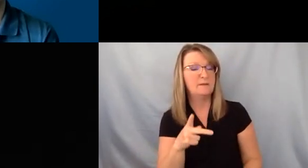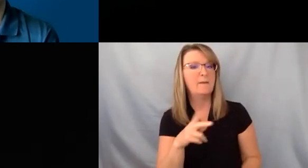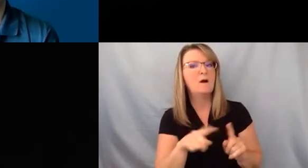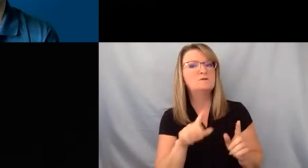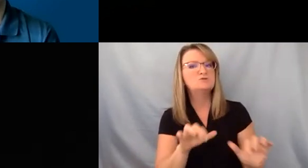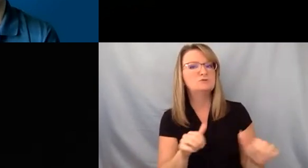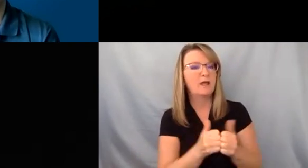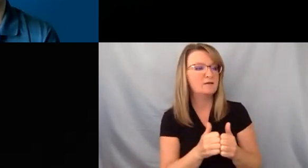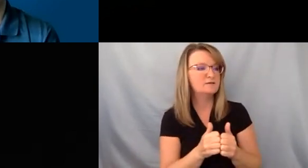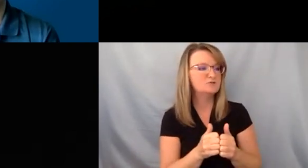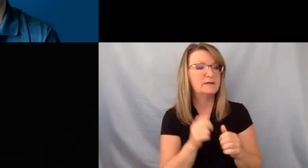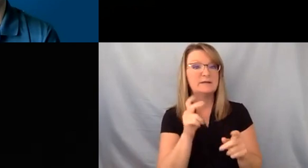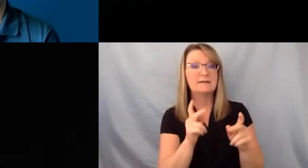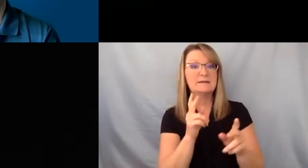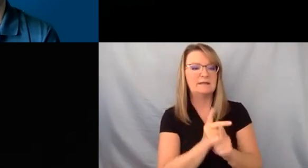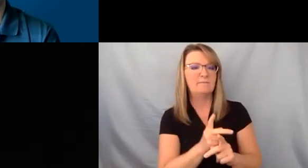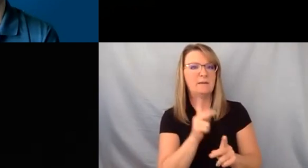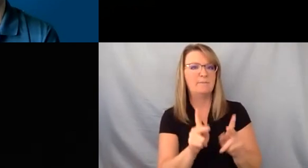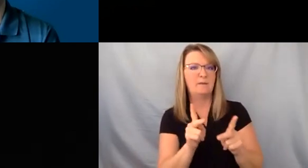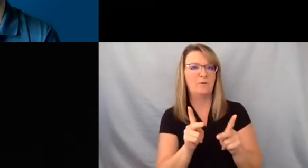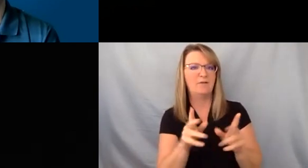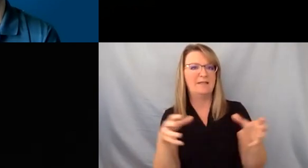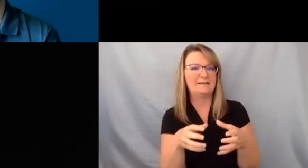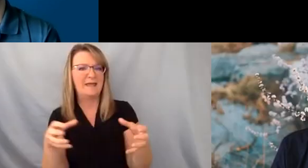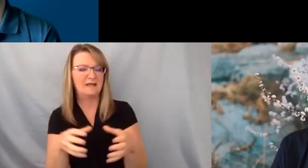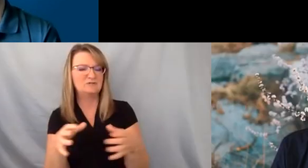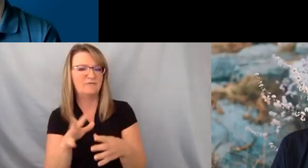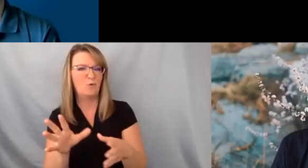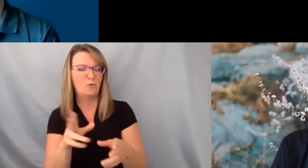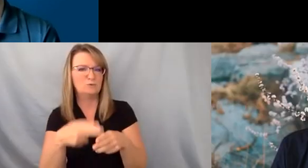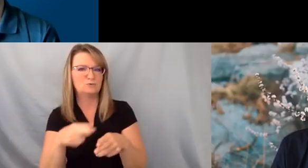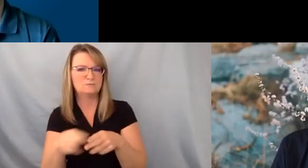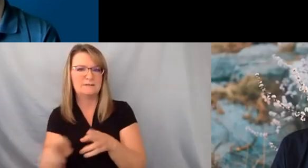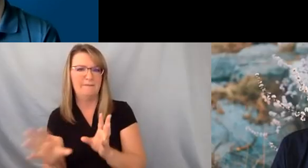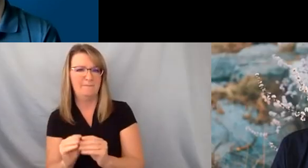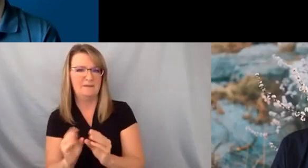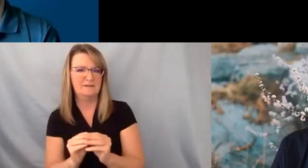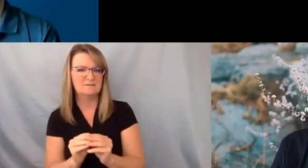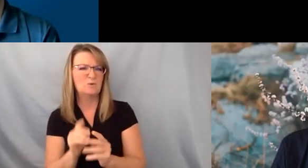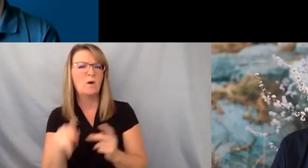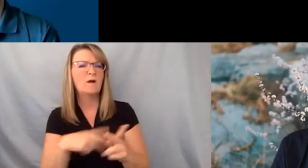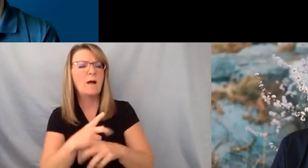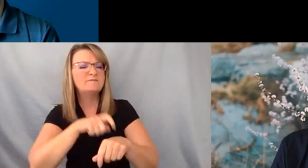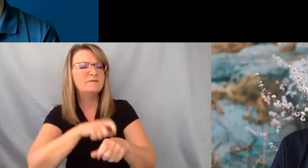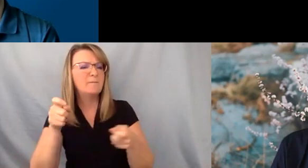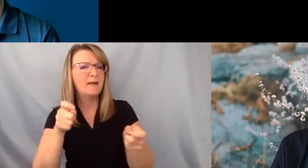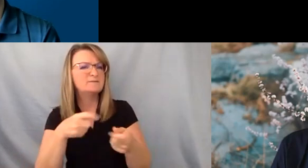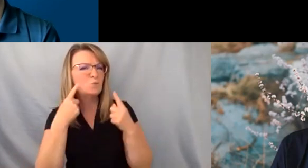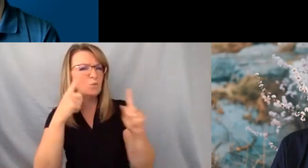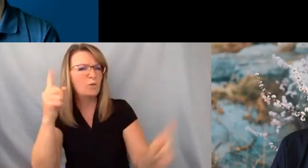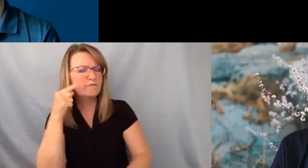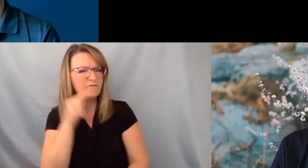keeping parties engaged for the many meetings what type of time management has worked for you um you know